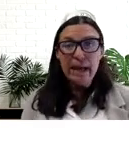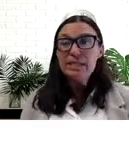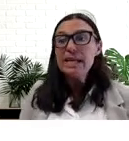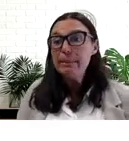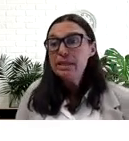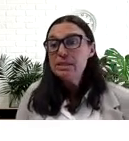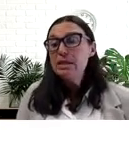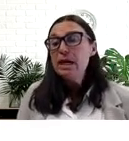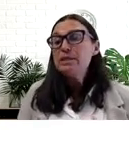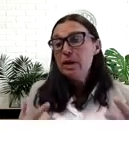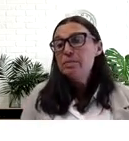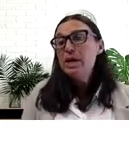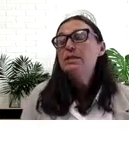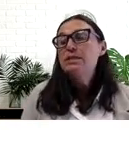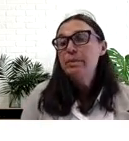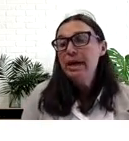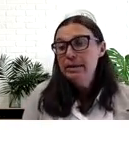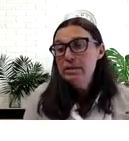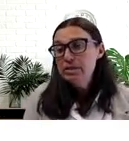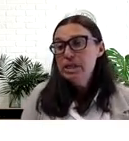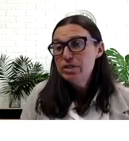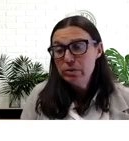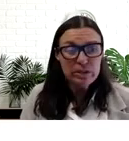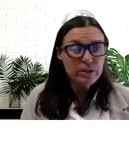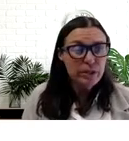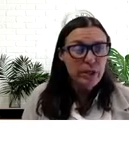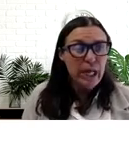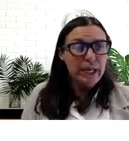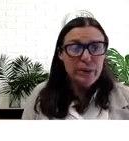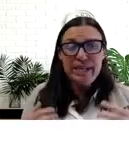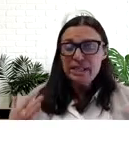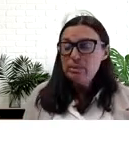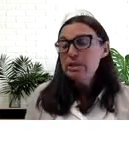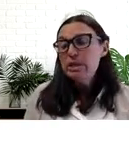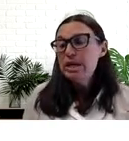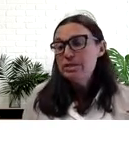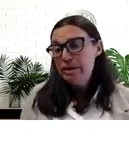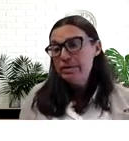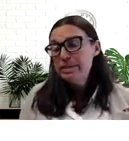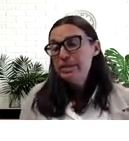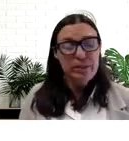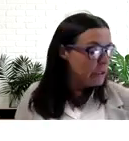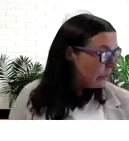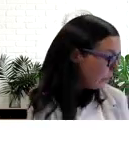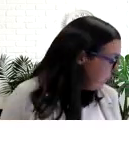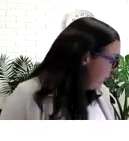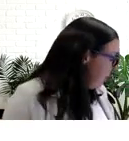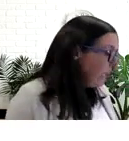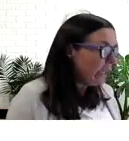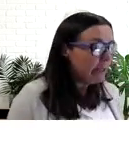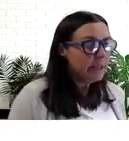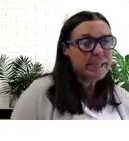And this happened as part of the process of my dissertation research. So I stumbled across a reference to